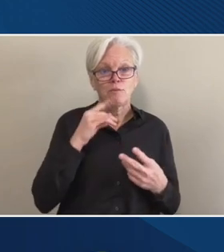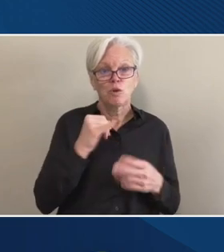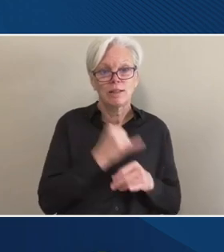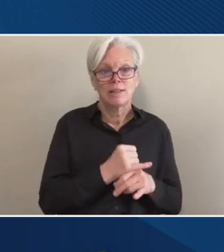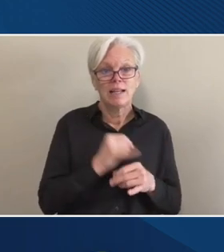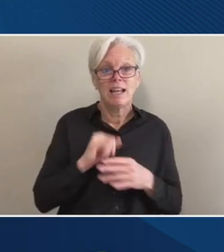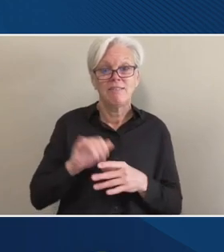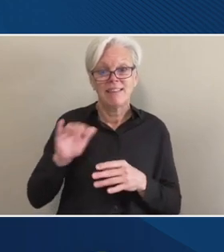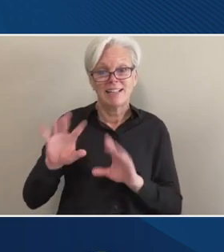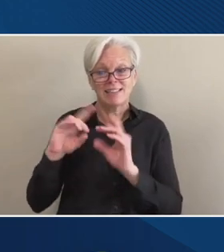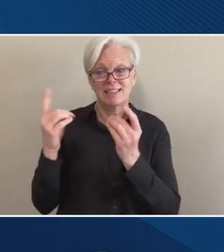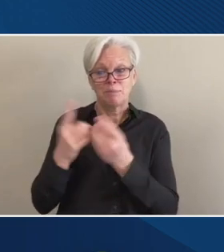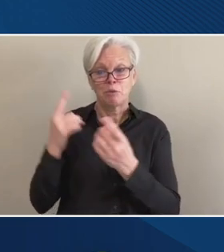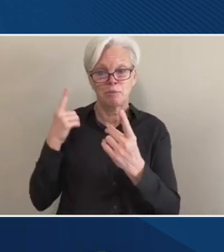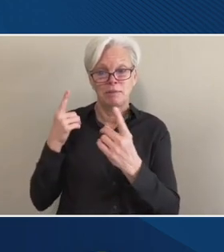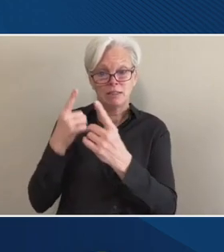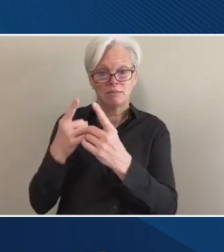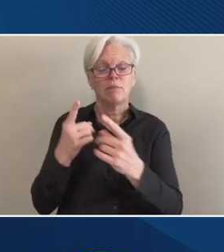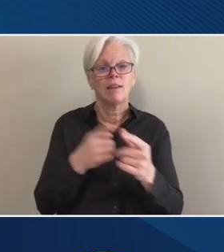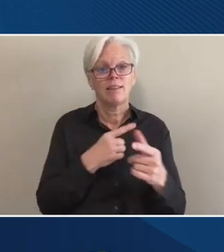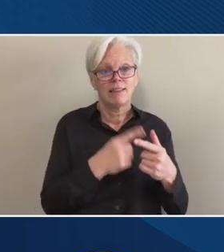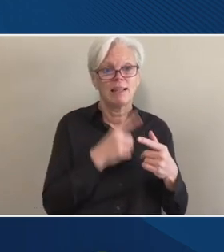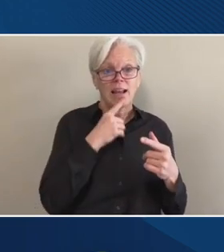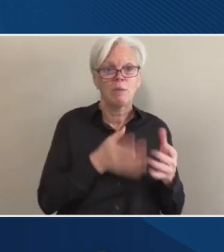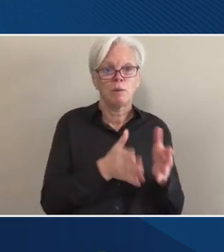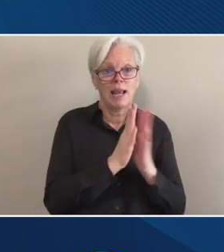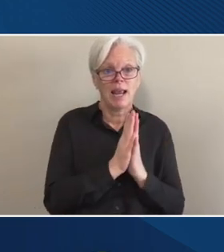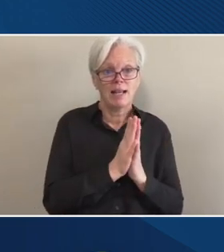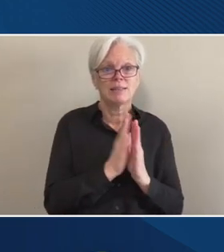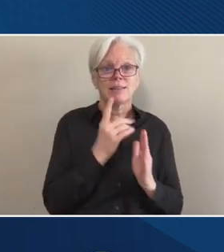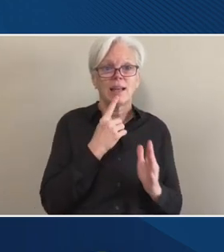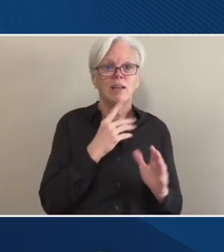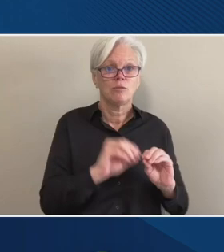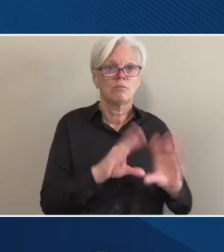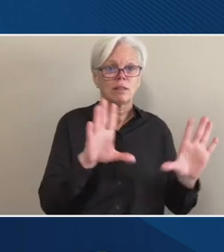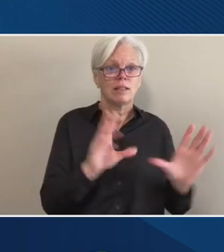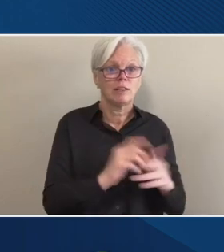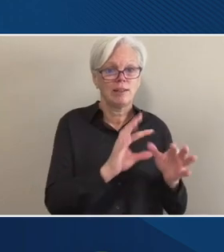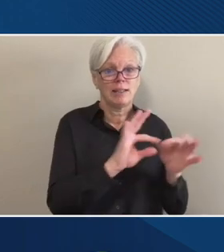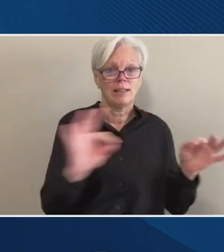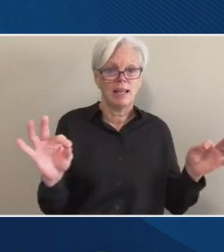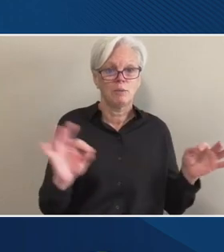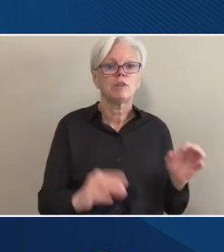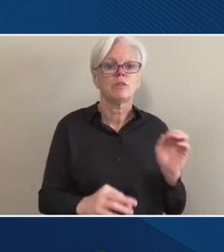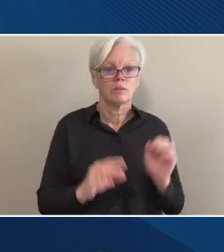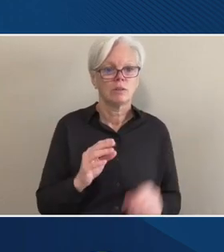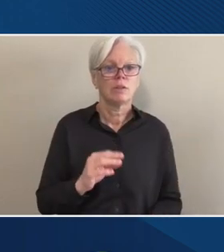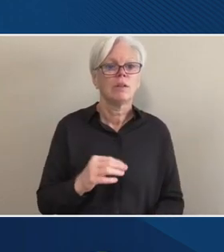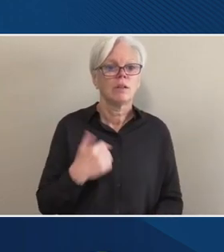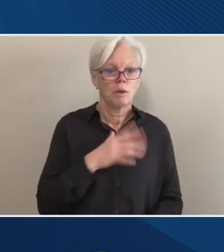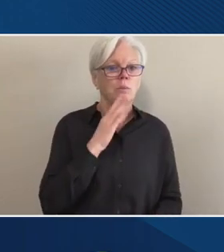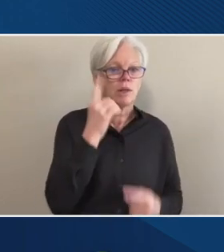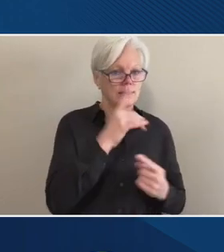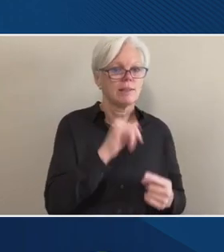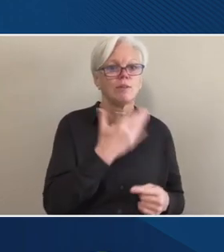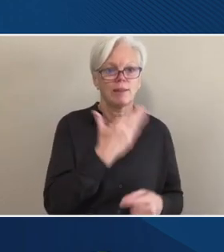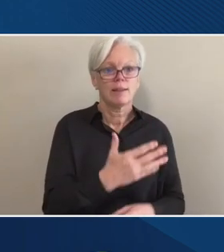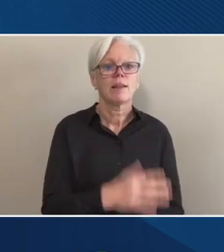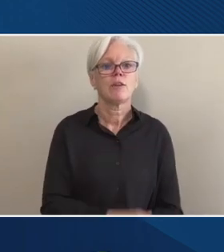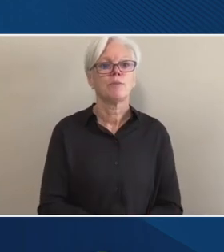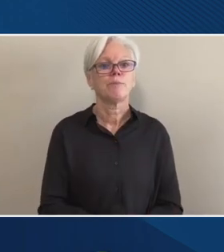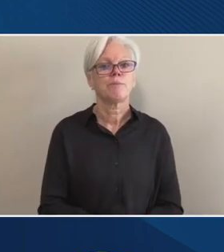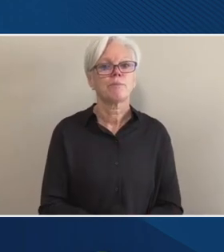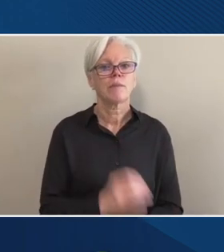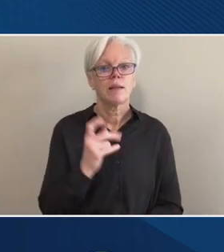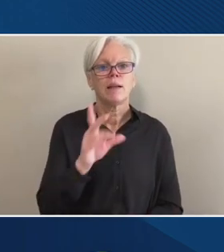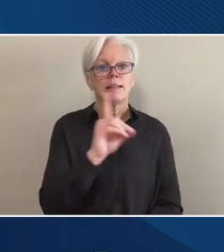intention, um, I would just ask that you make that clear in the language. We can consider that. Thanks, Jillian. All right. Thank